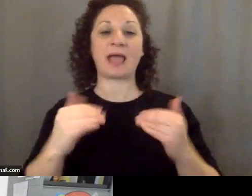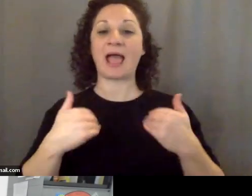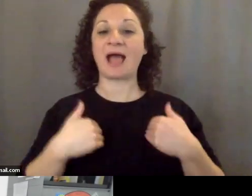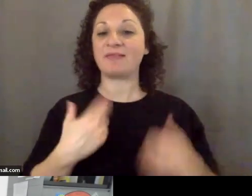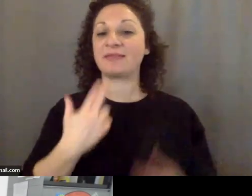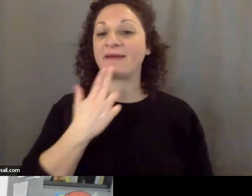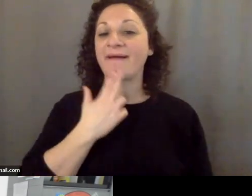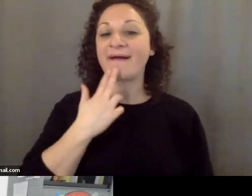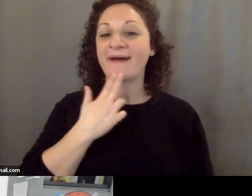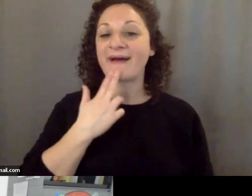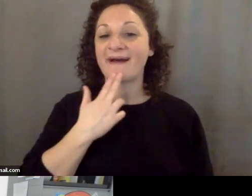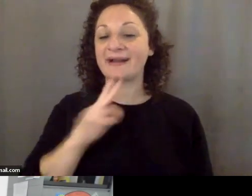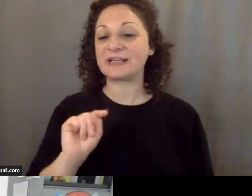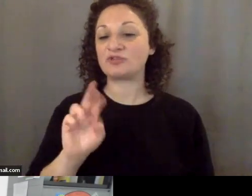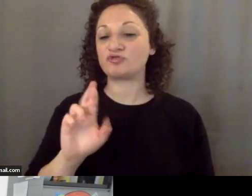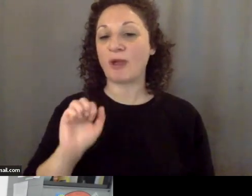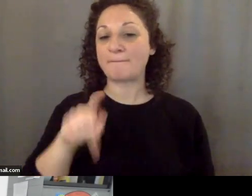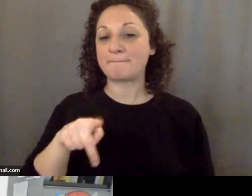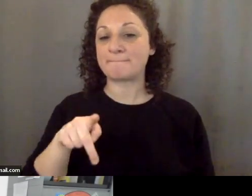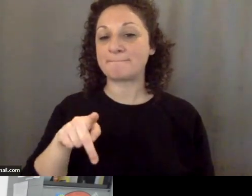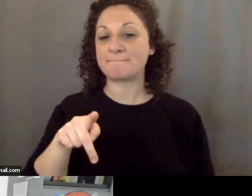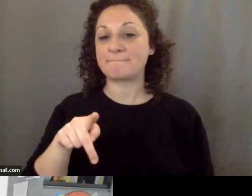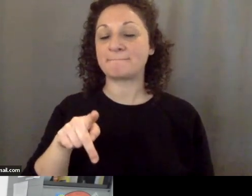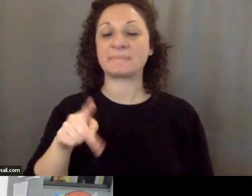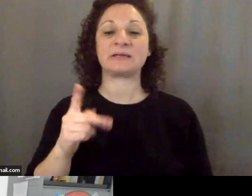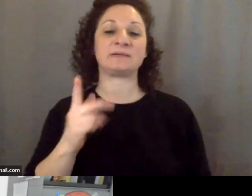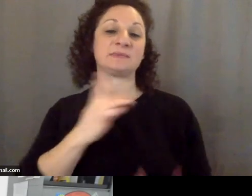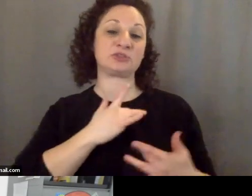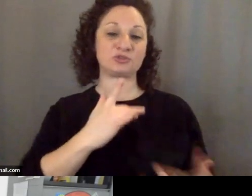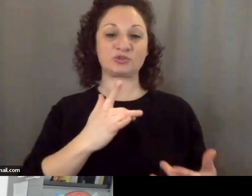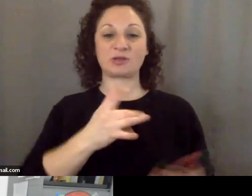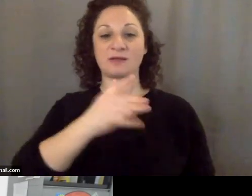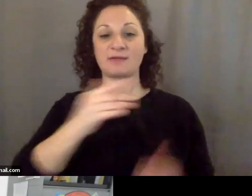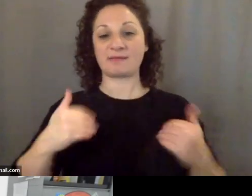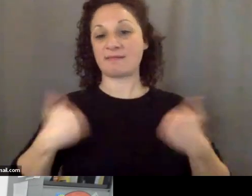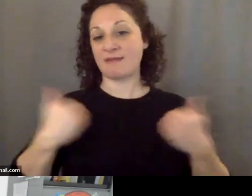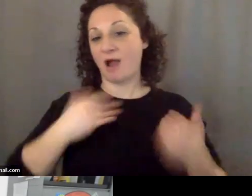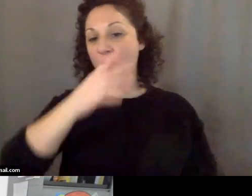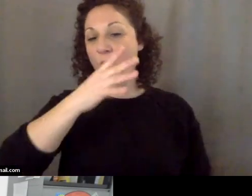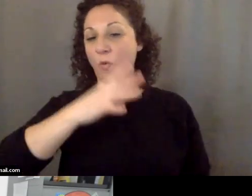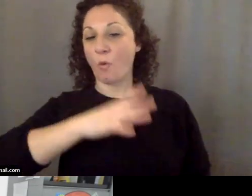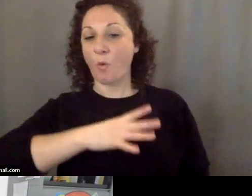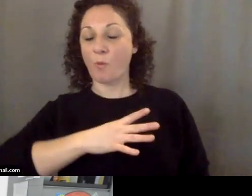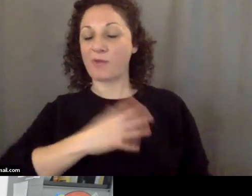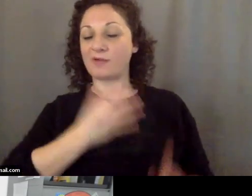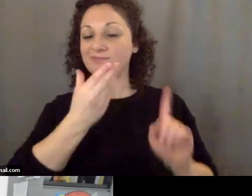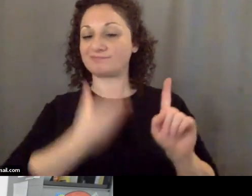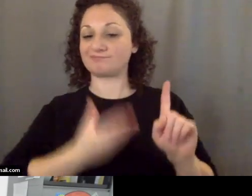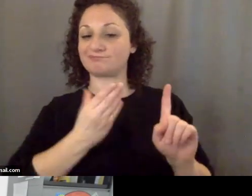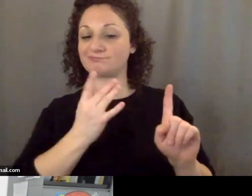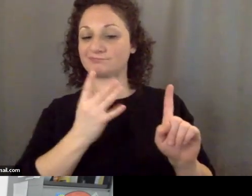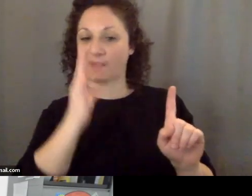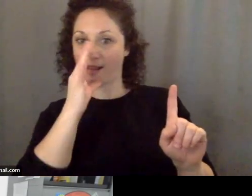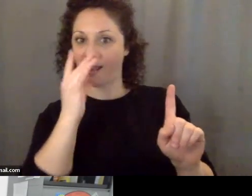you it's usually an attractive young woman who attaches